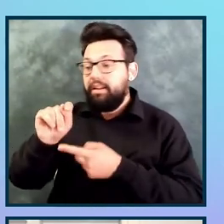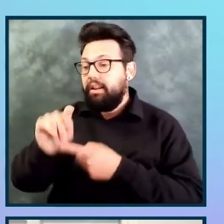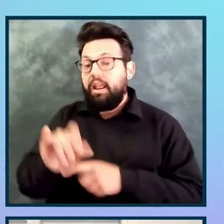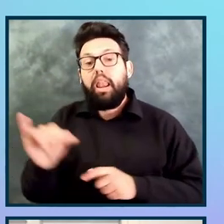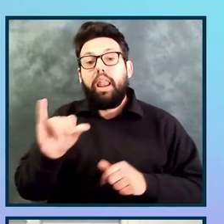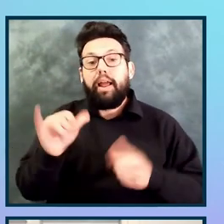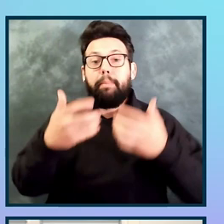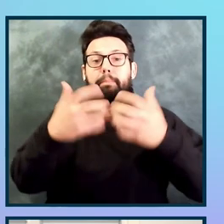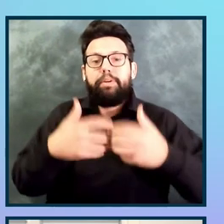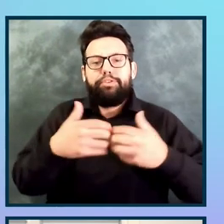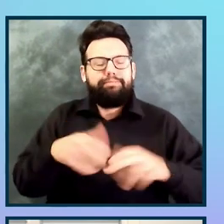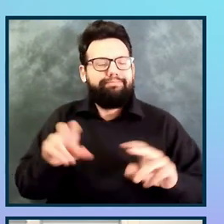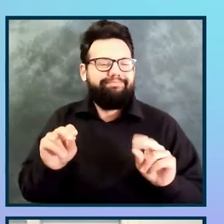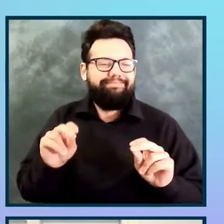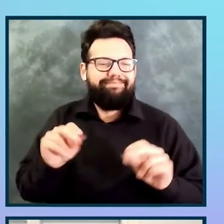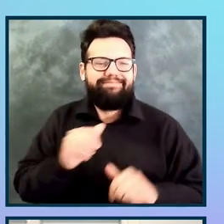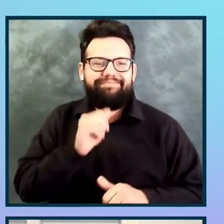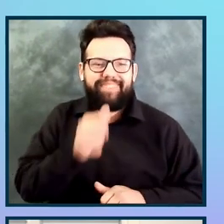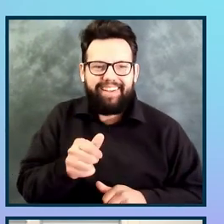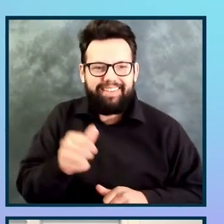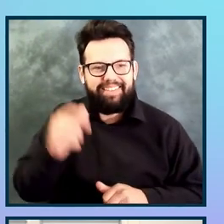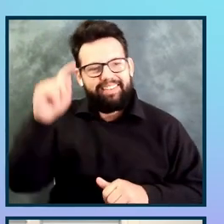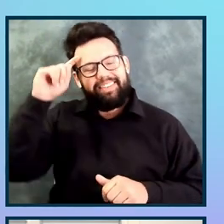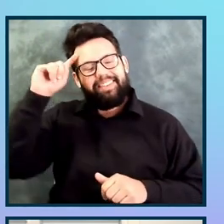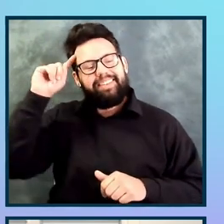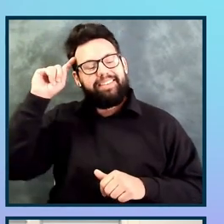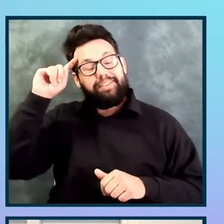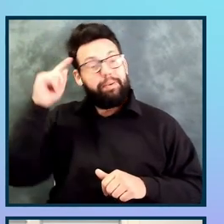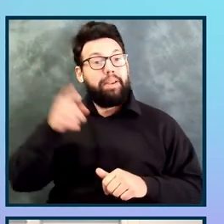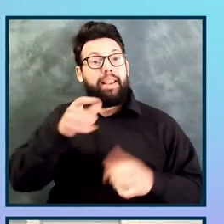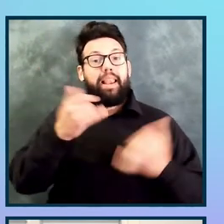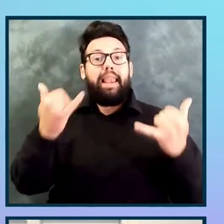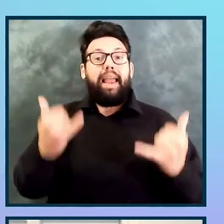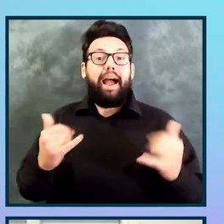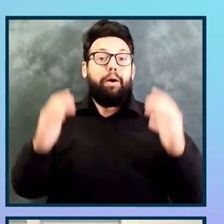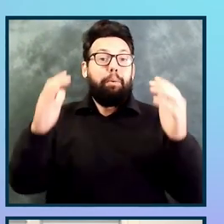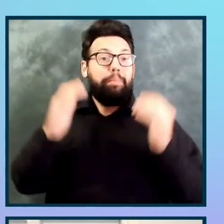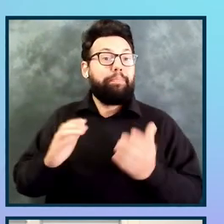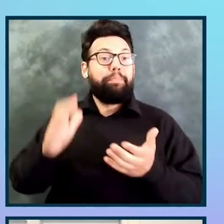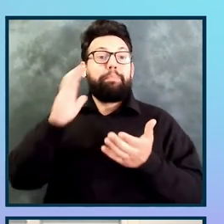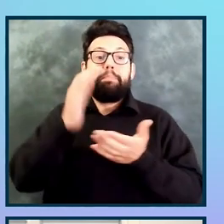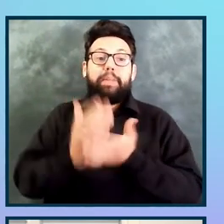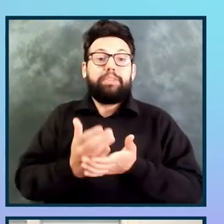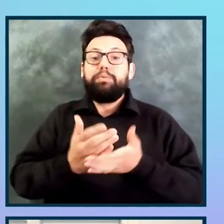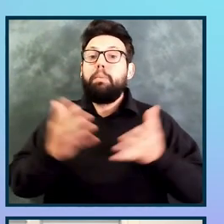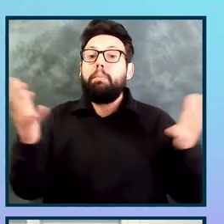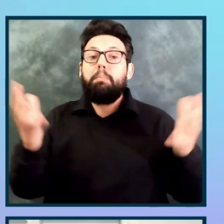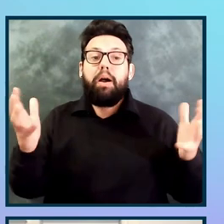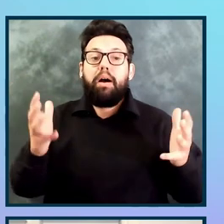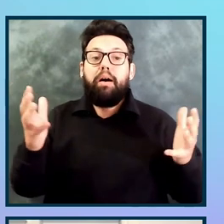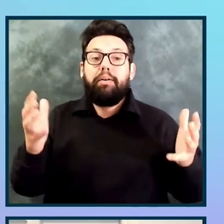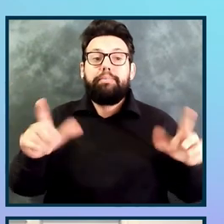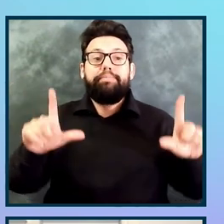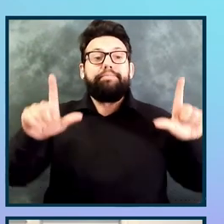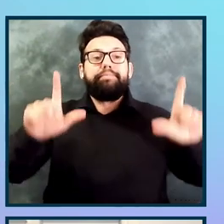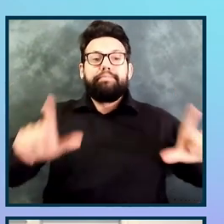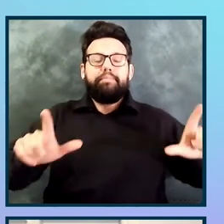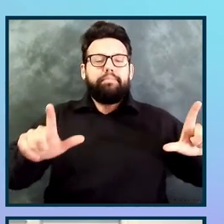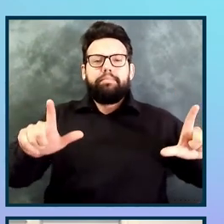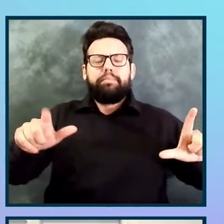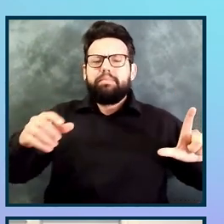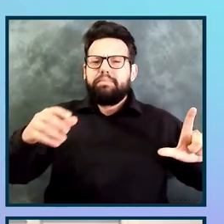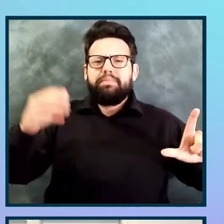something else. And so, I have now on the screen a beautiful, bright, sunny